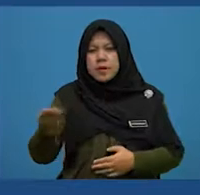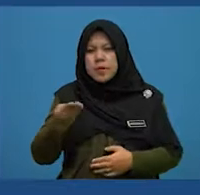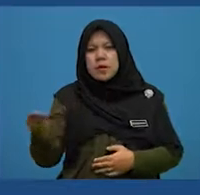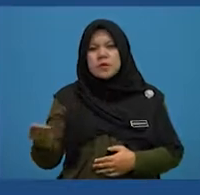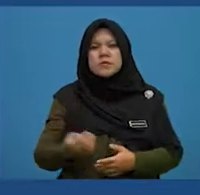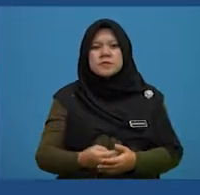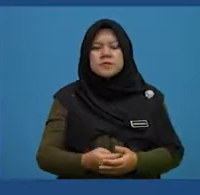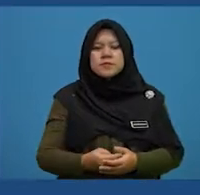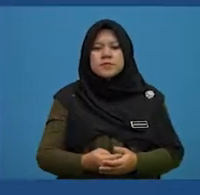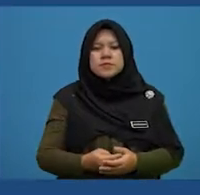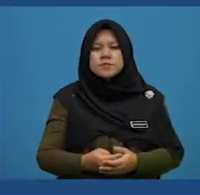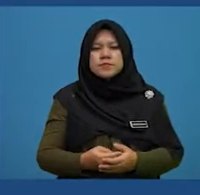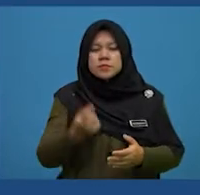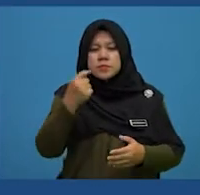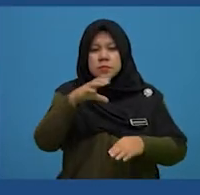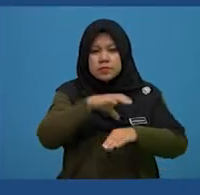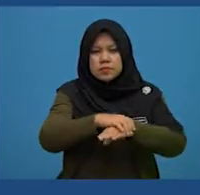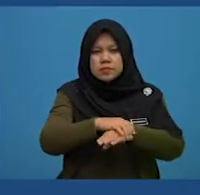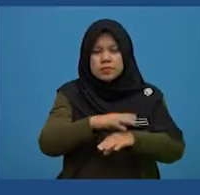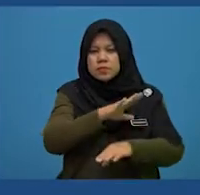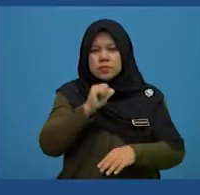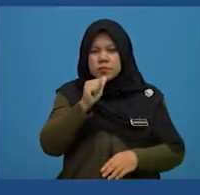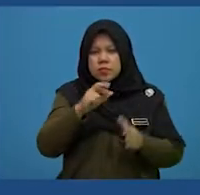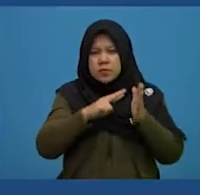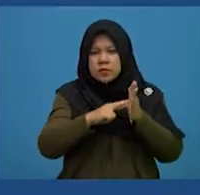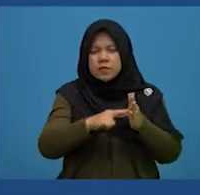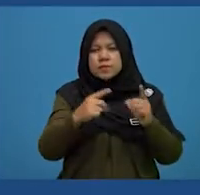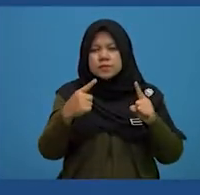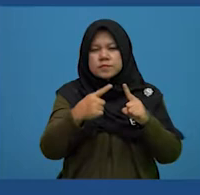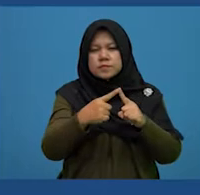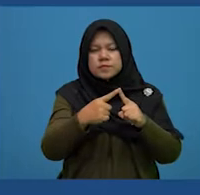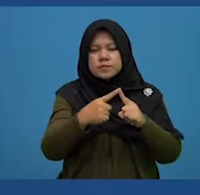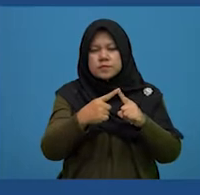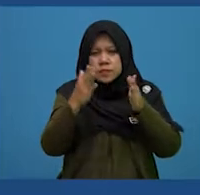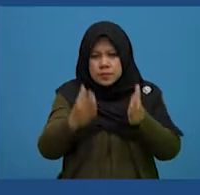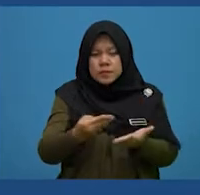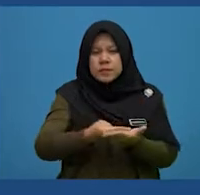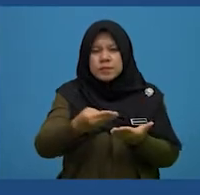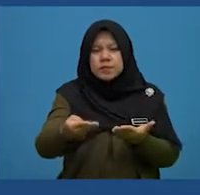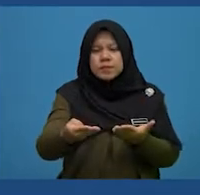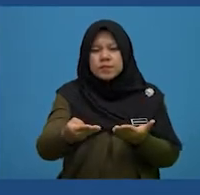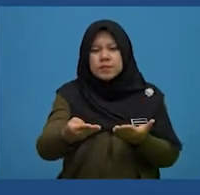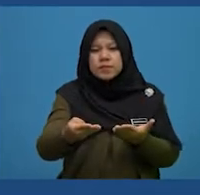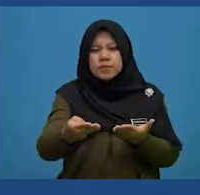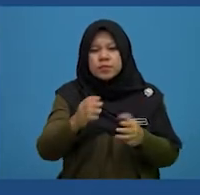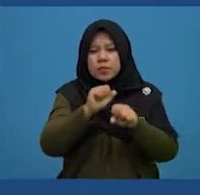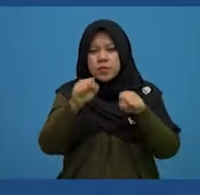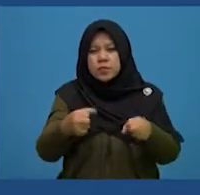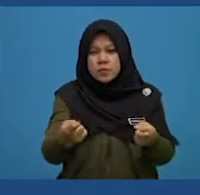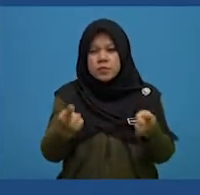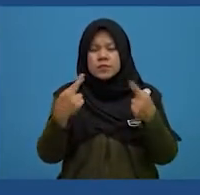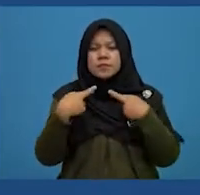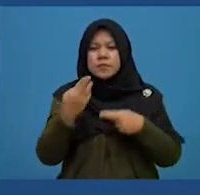The word catch does not refer to buyers not being